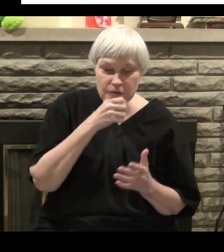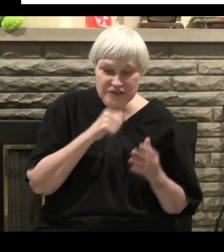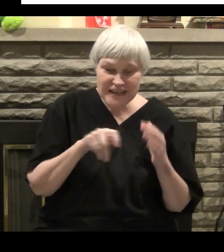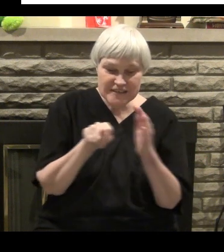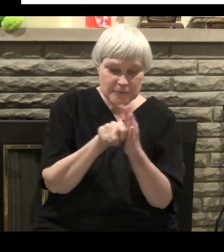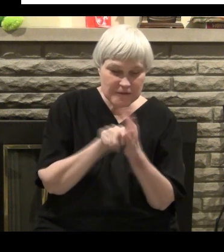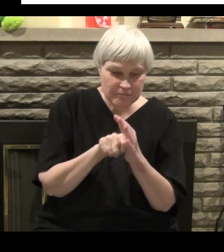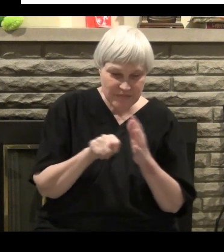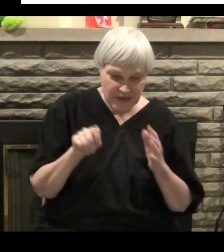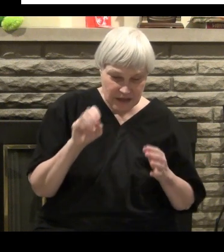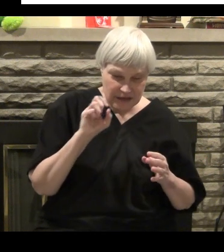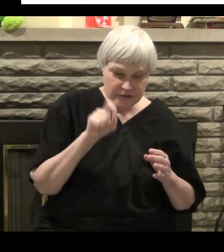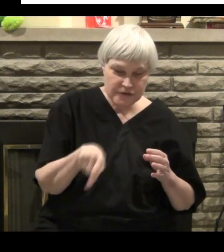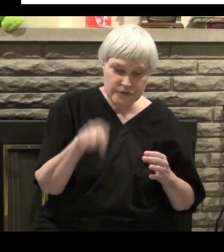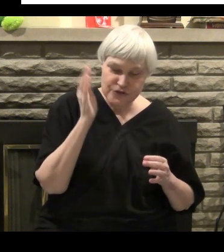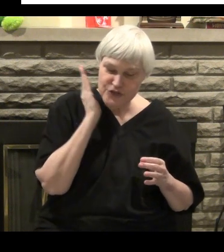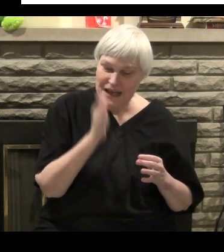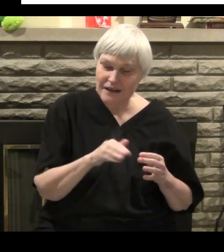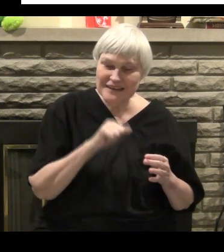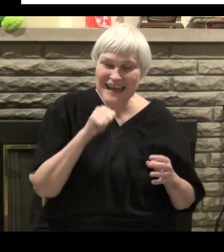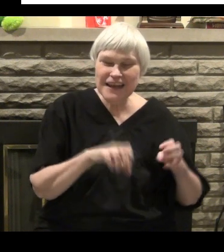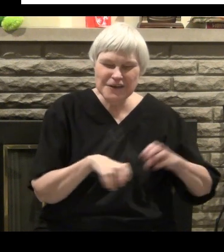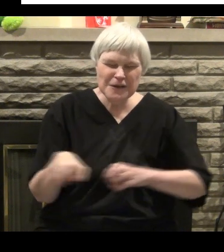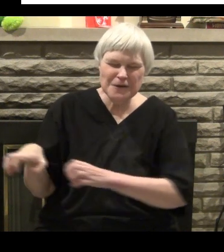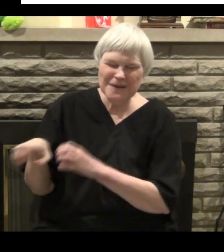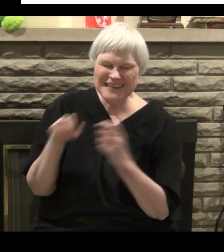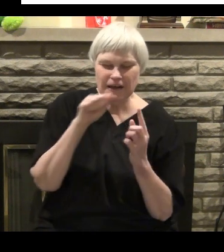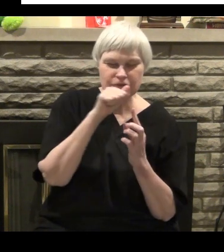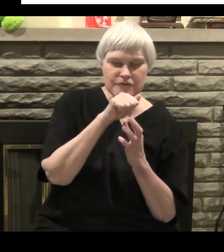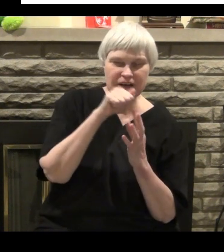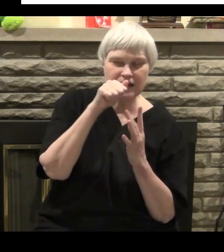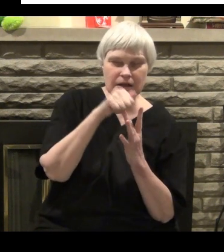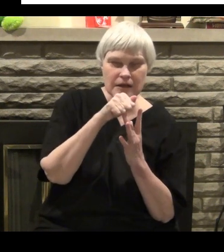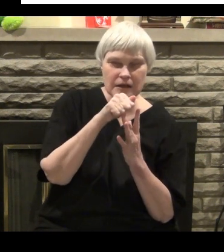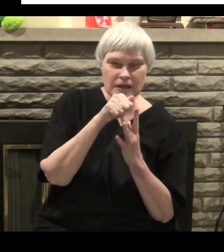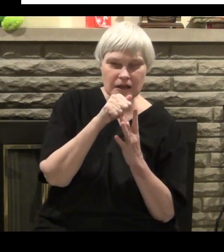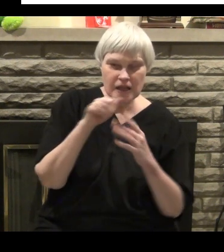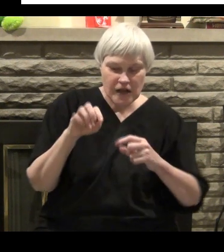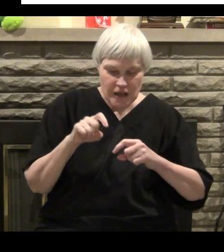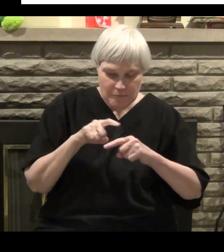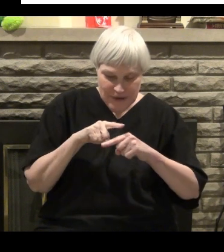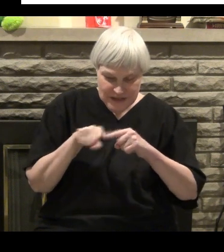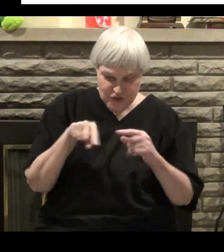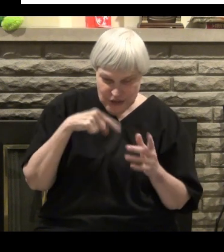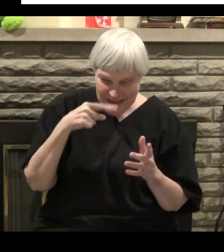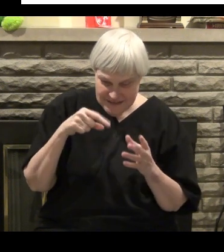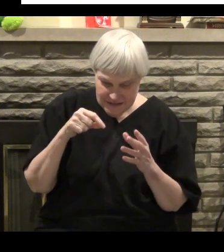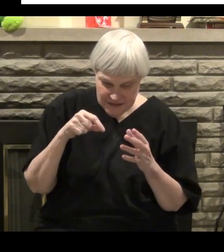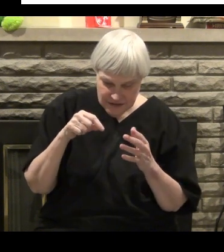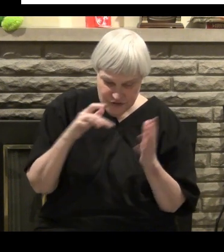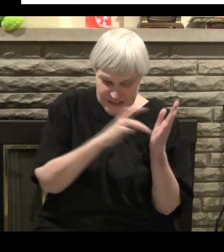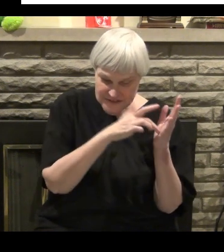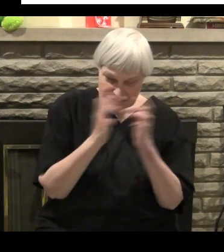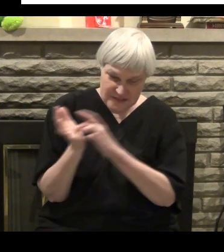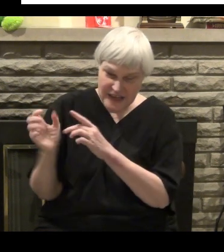And I read that and I remember what I've read here in the Exodus. And thou shalt not commit adultery.